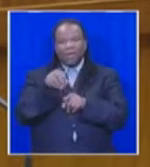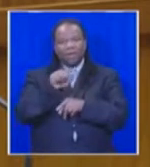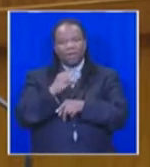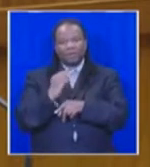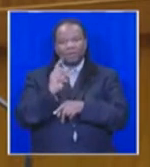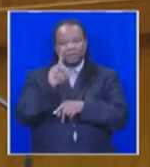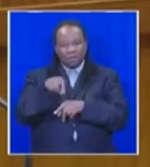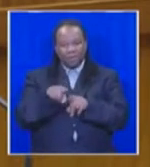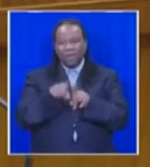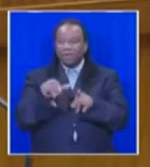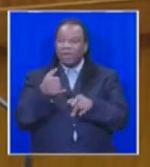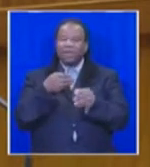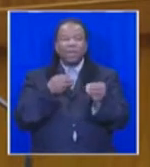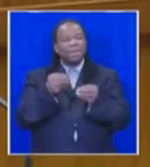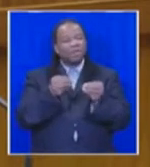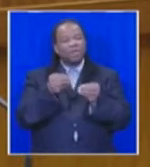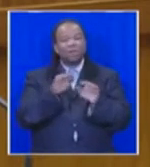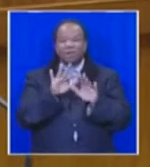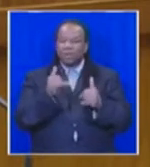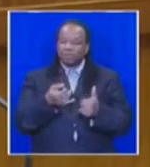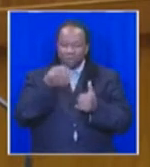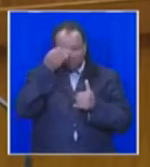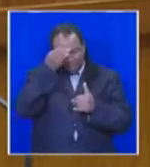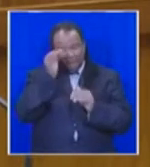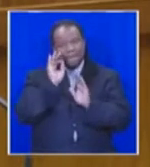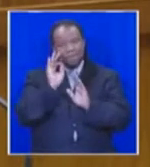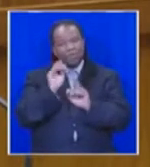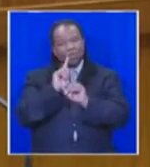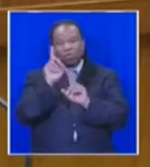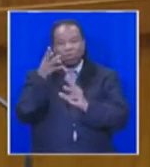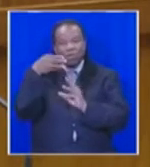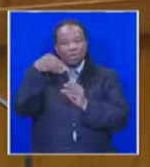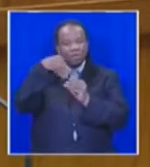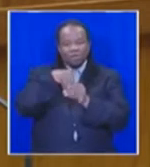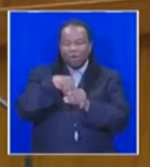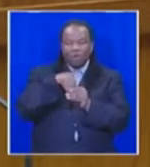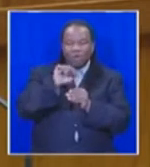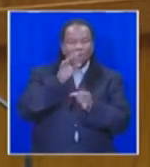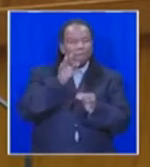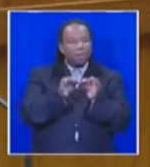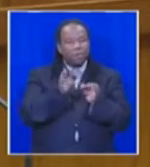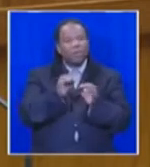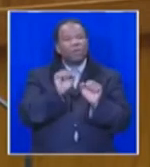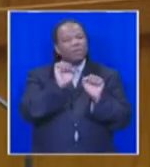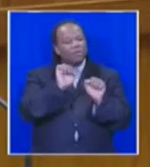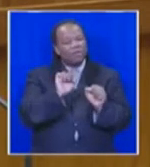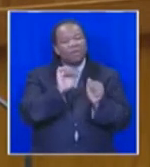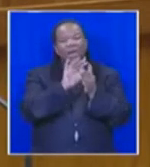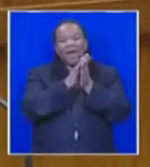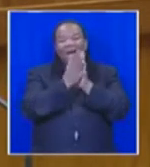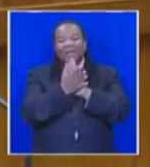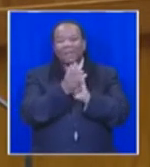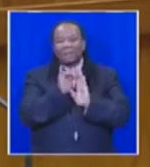on management and the Administration to remain professional and not to get caught up in the politics. We acknowledge however that anarchy, ill